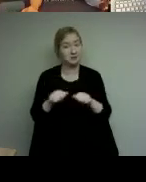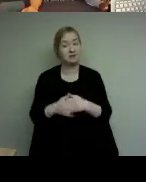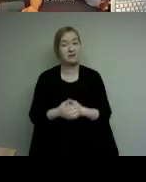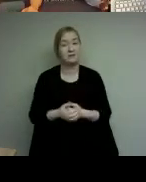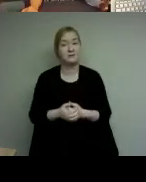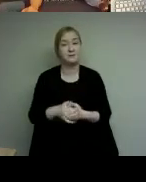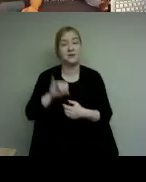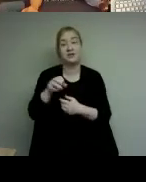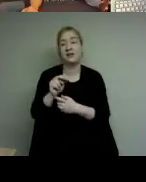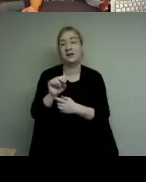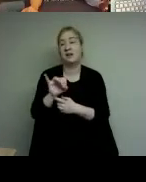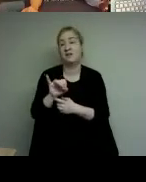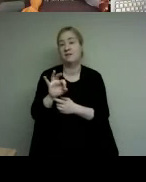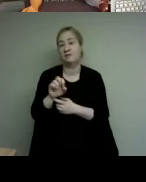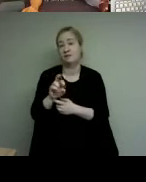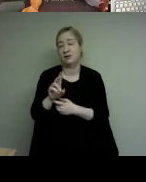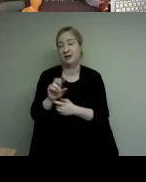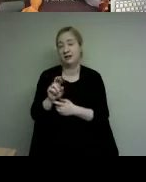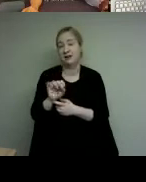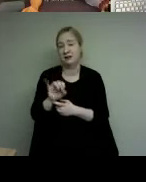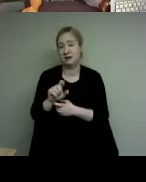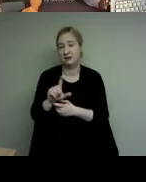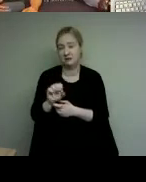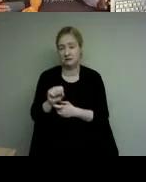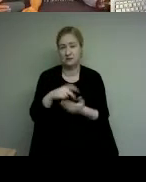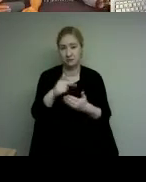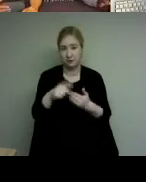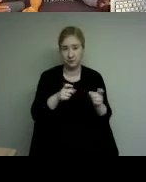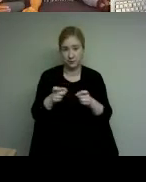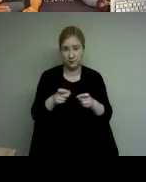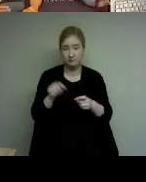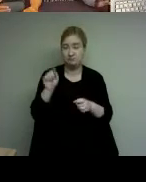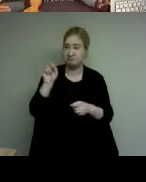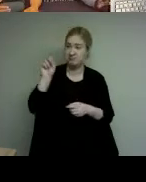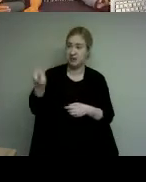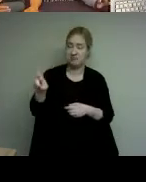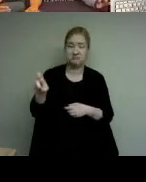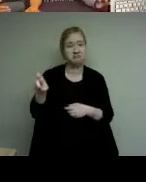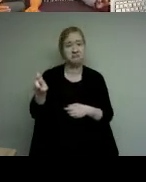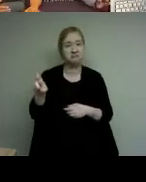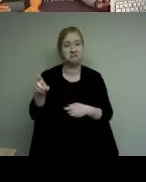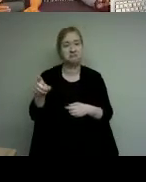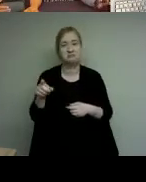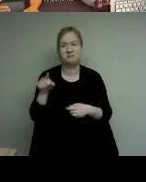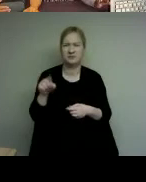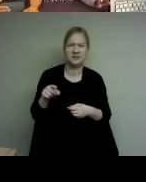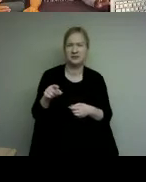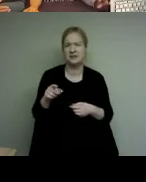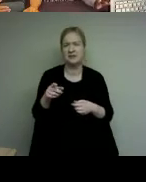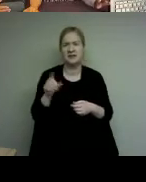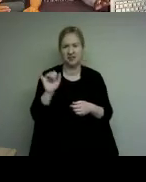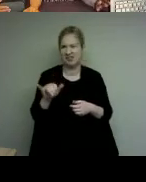daniels the program coordinator for trial trades was asked how was this experience change the way students think about